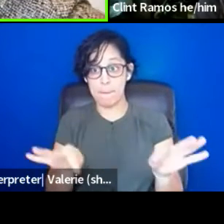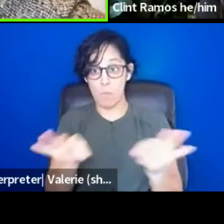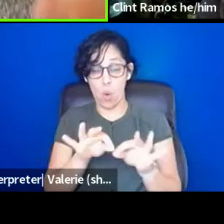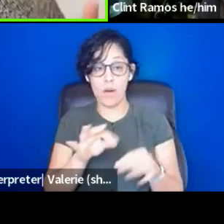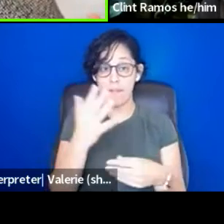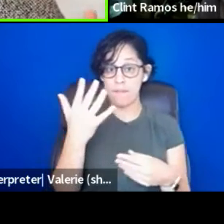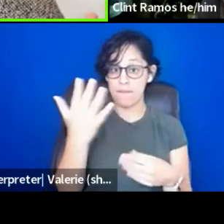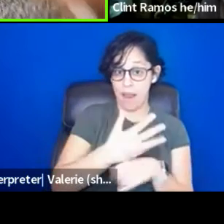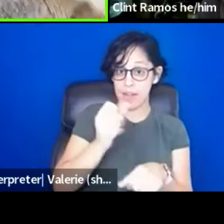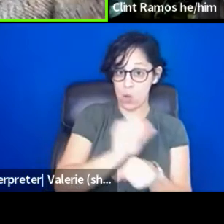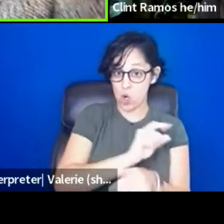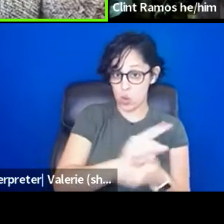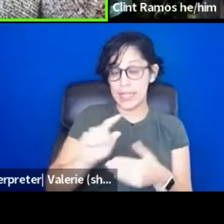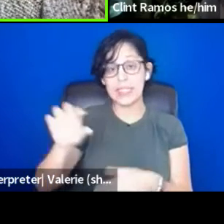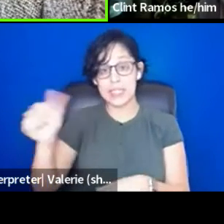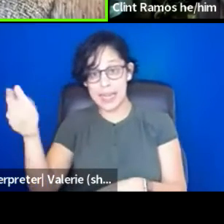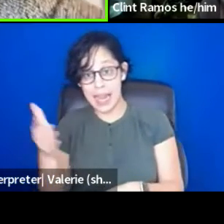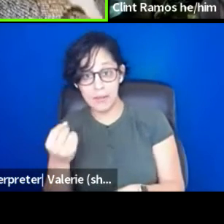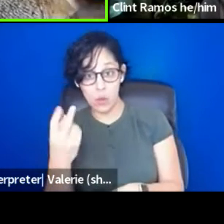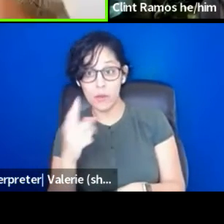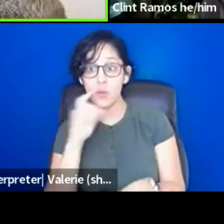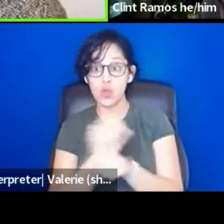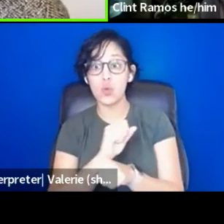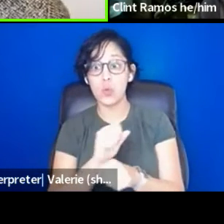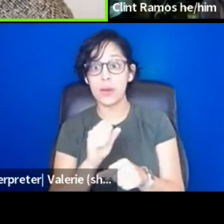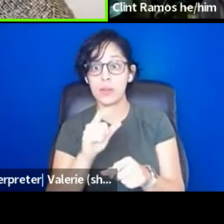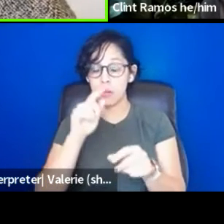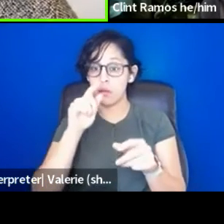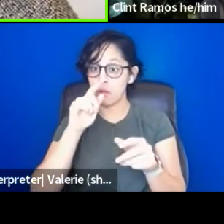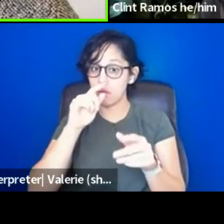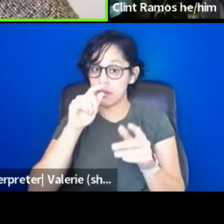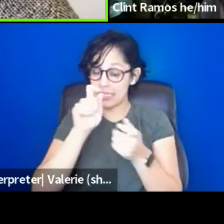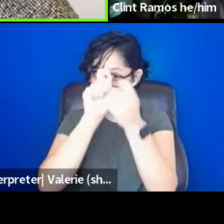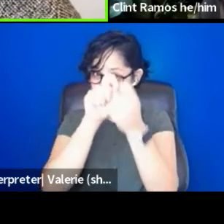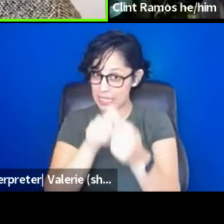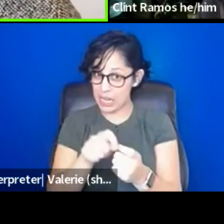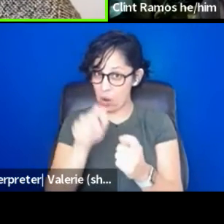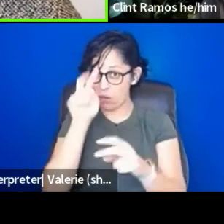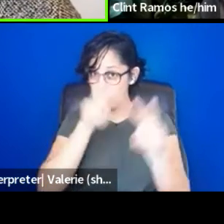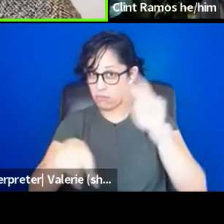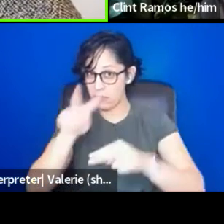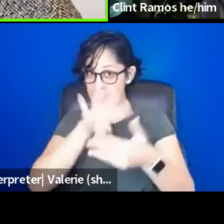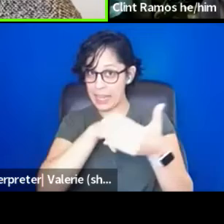sure to, like, look rigorously at the calendar from toe to top feels really important.